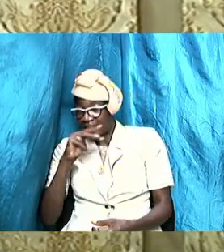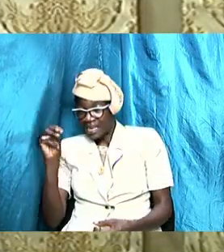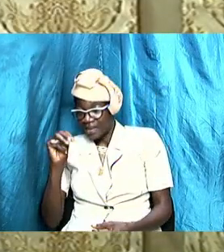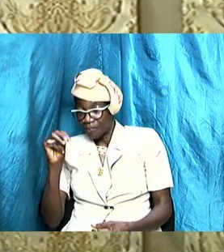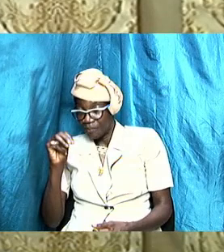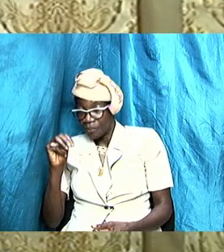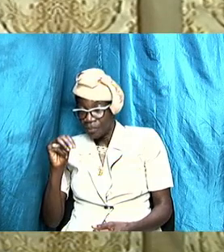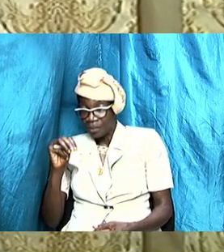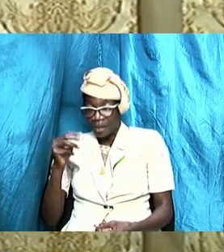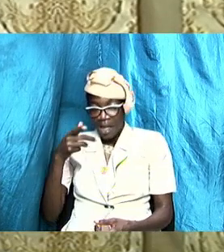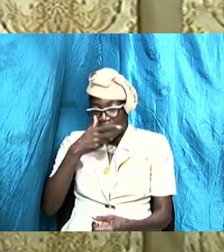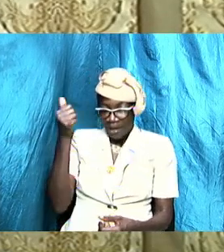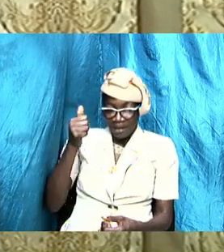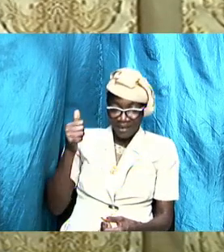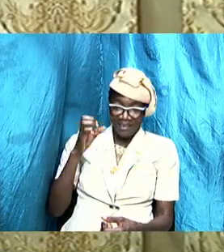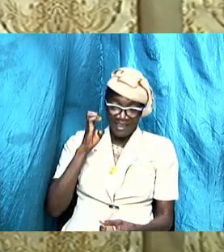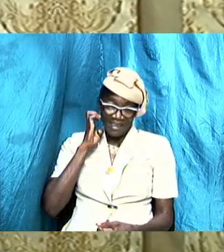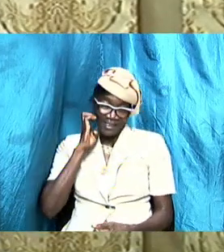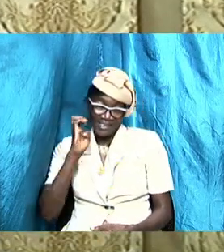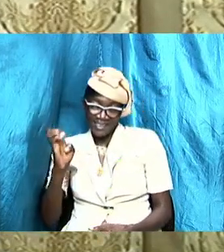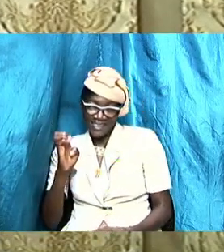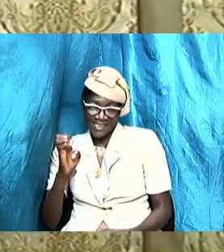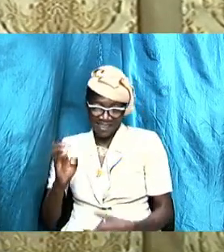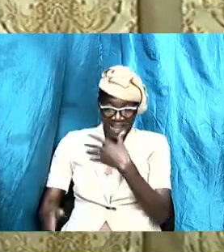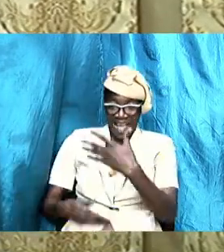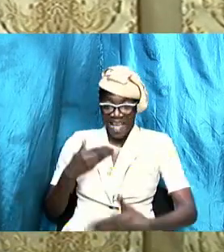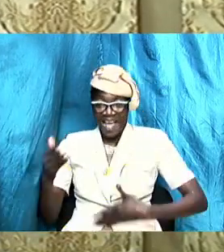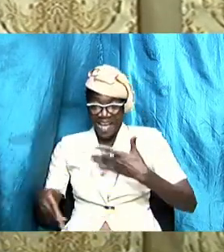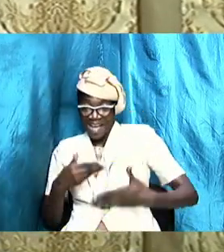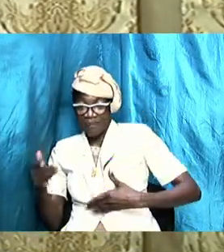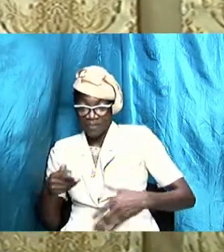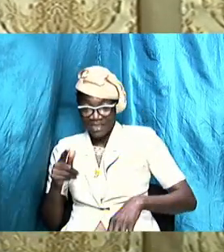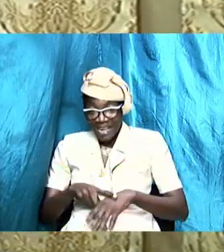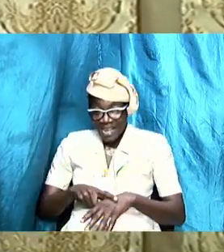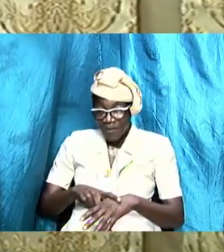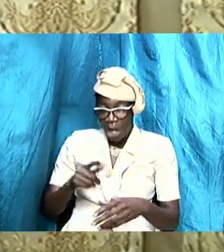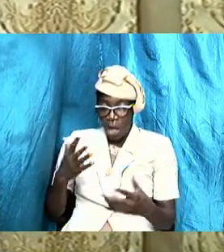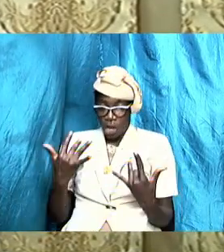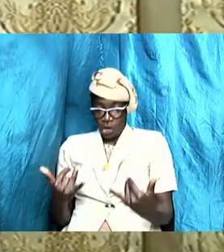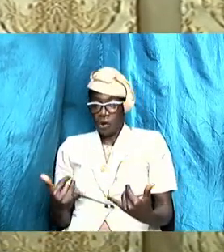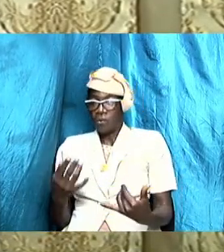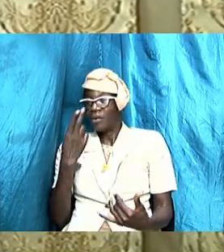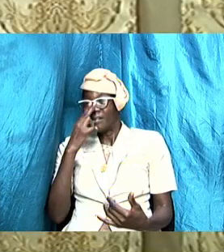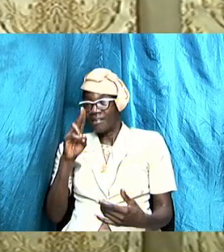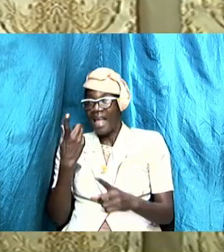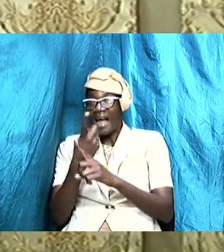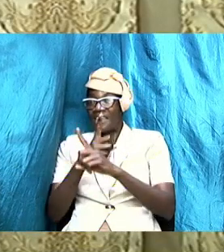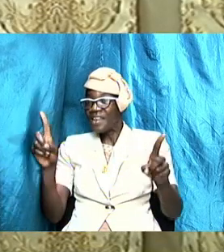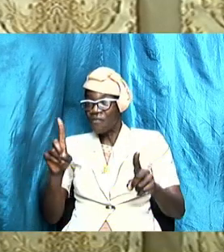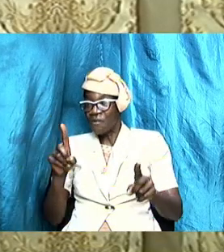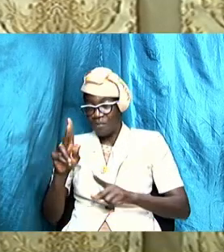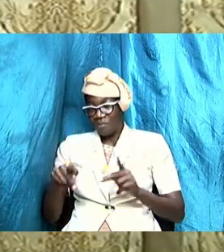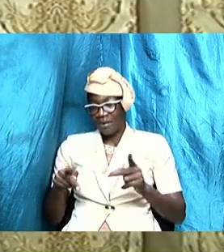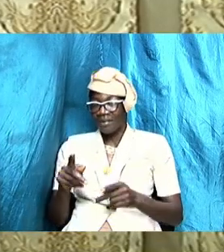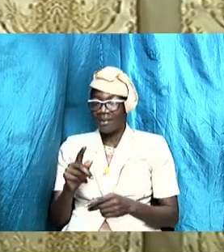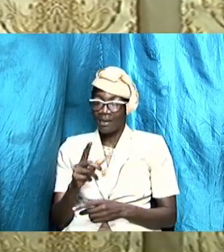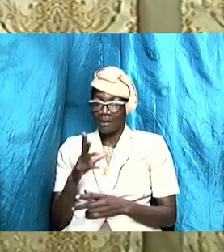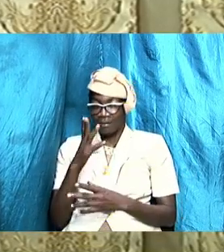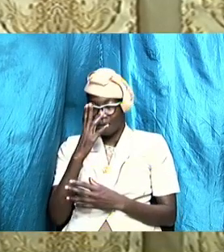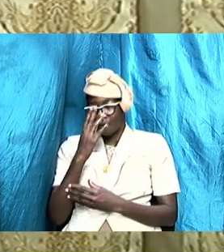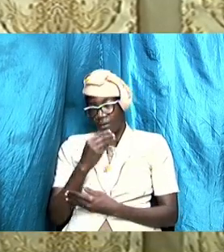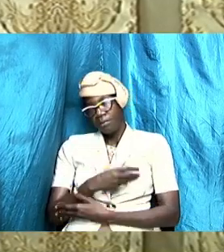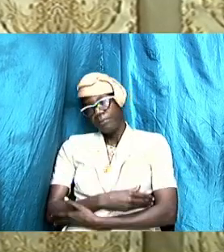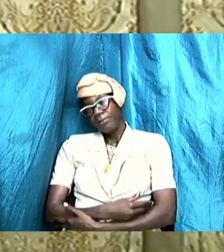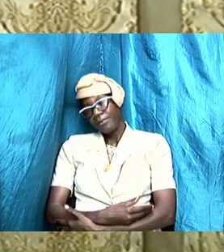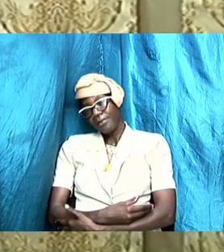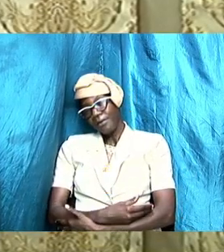effervescent type and up and around and then you see a quiet easy going person that is calm and people tell you that this is the